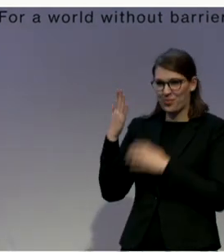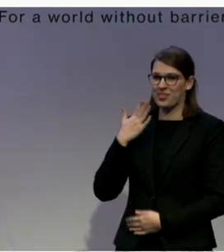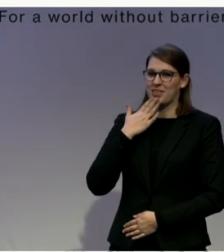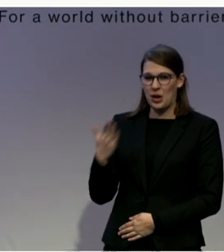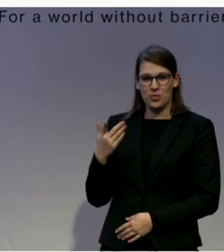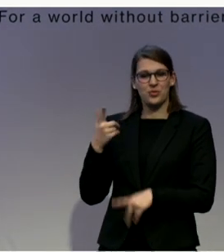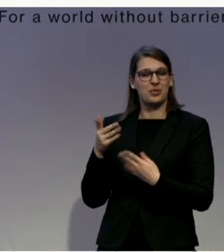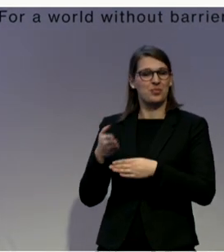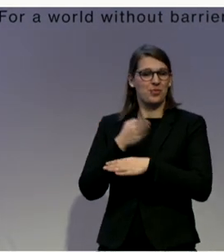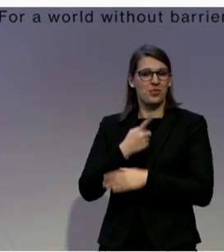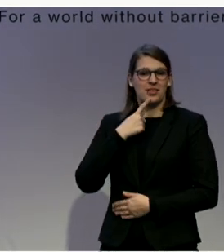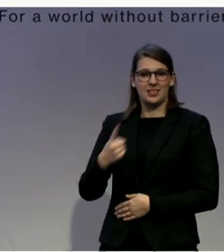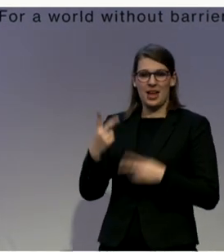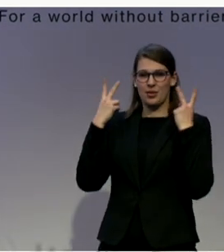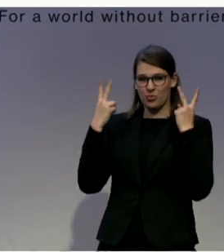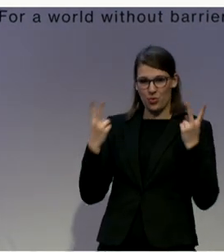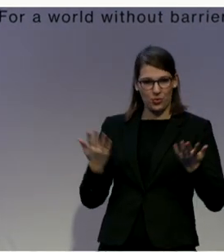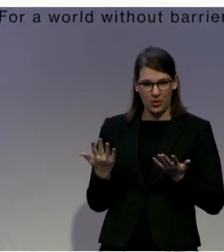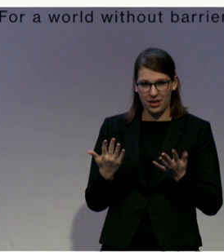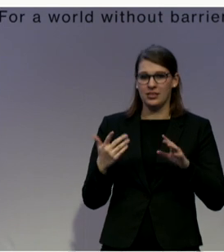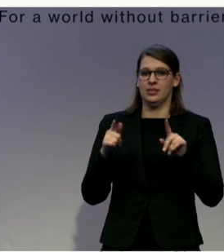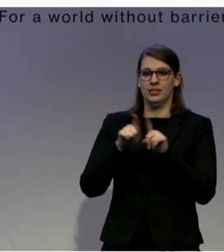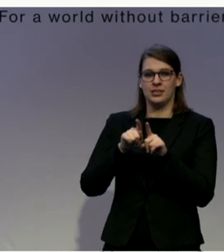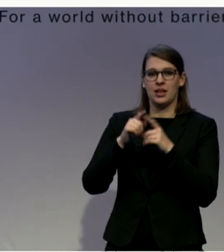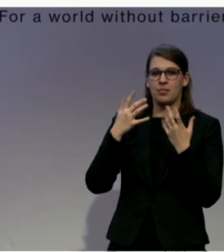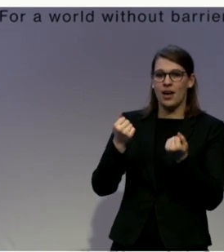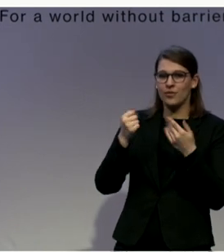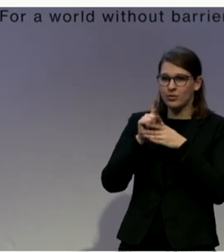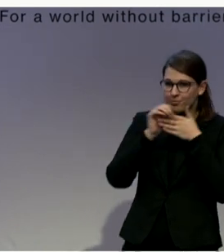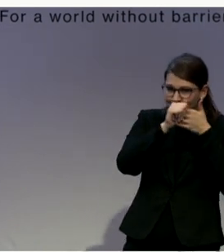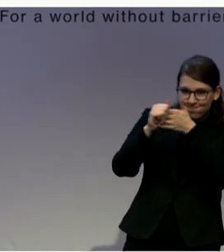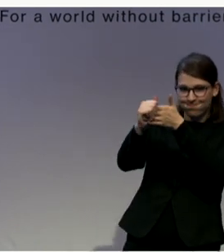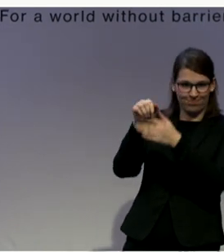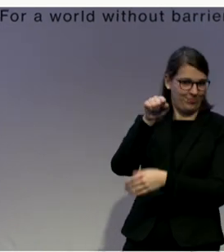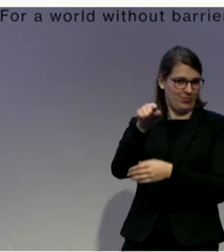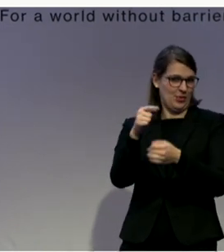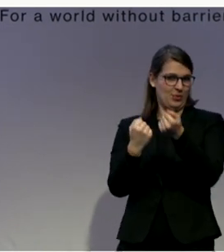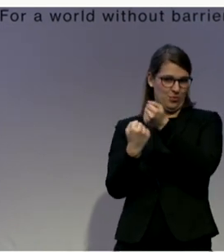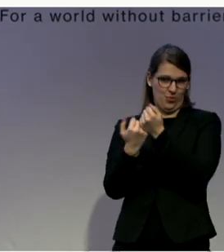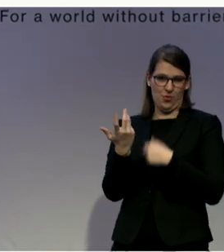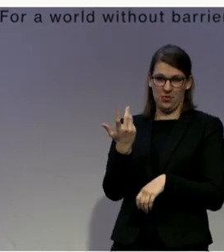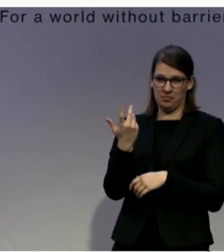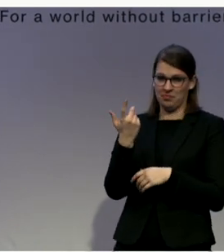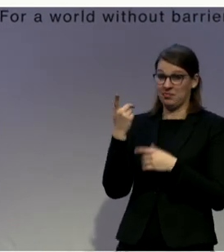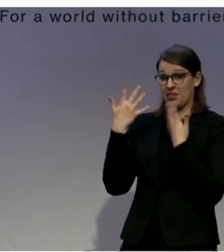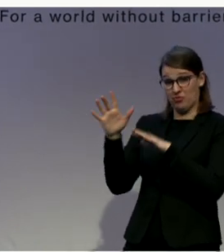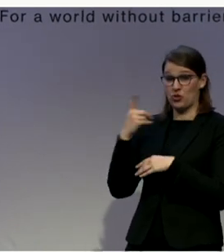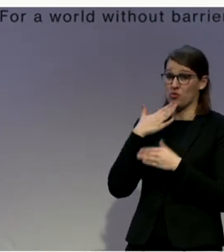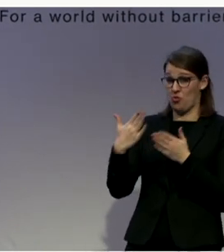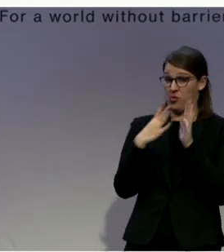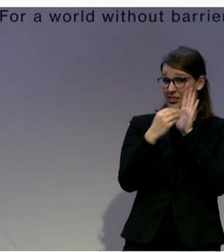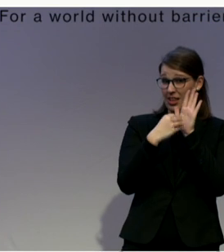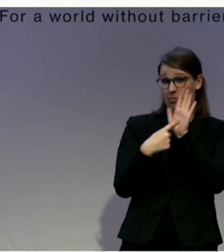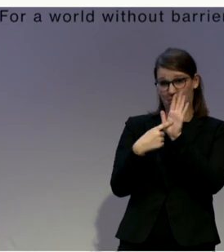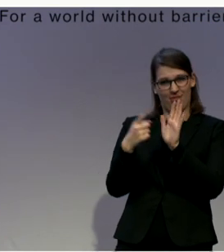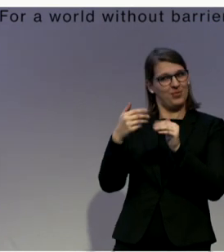close it with such a good example of the guidance that is already available. I think we have a few